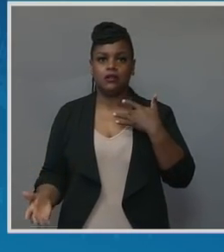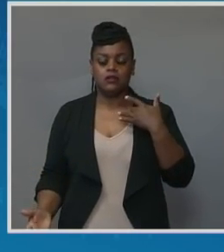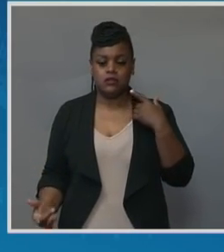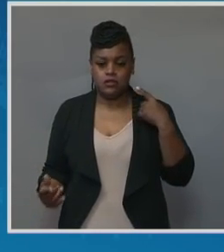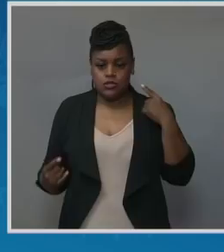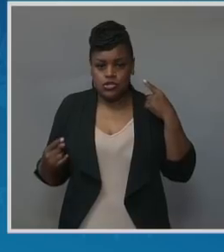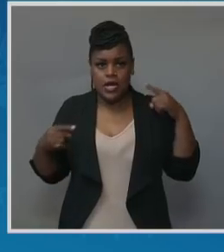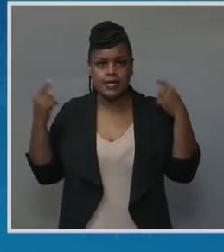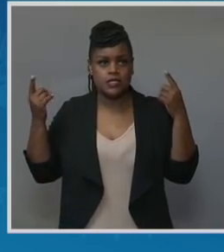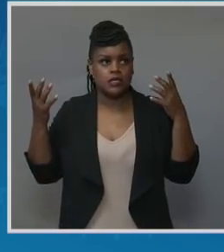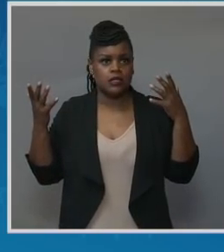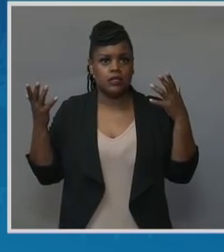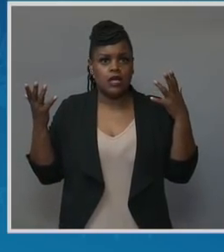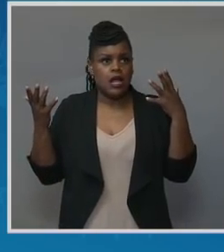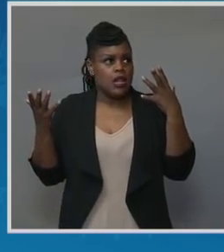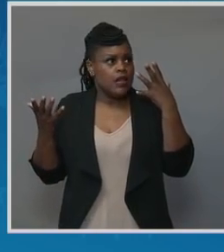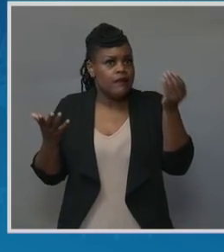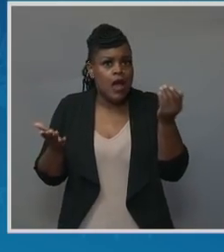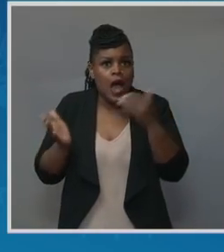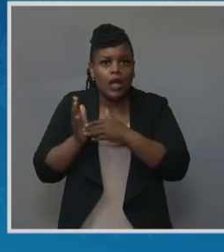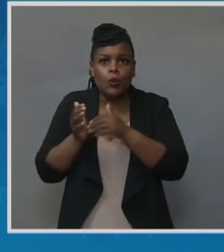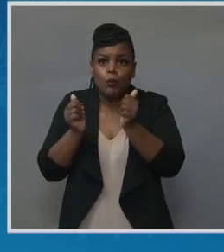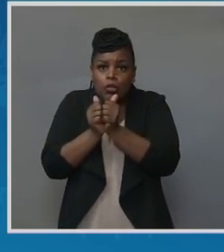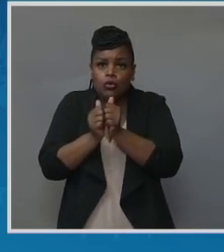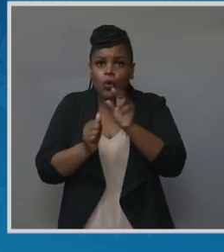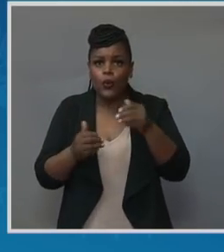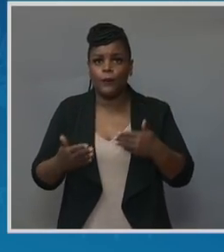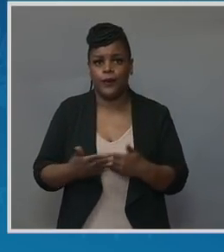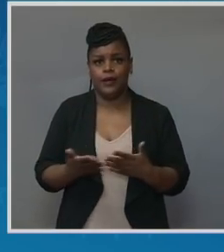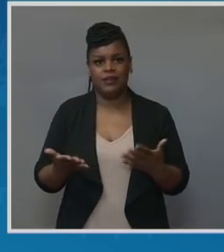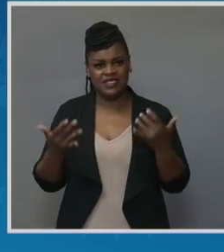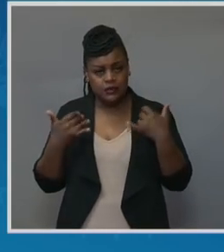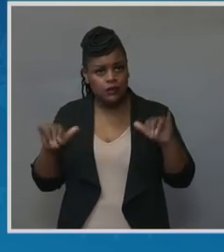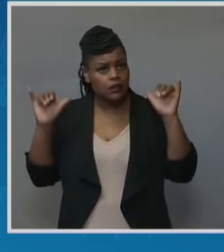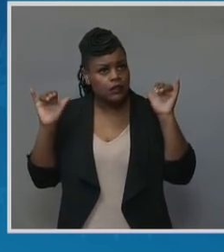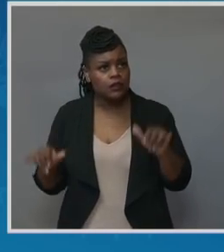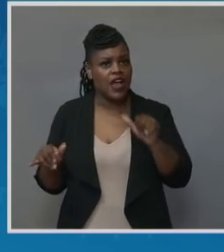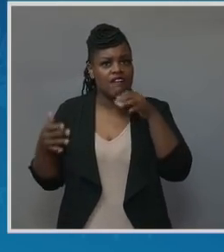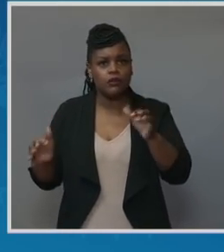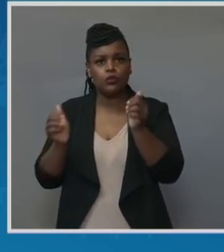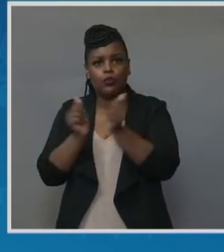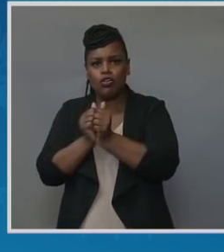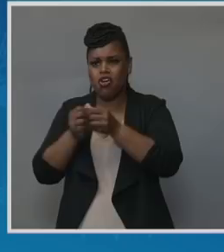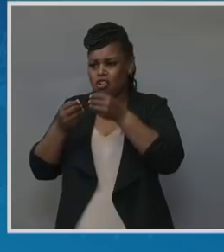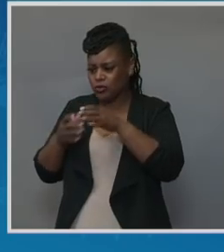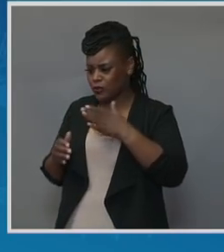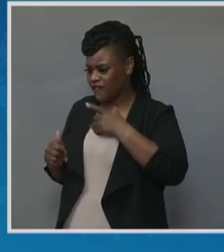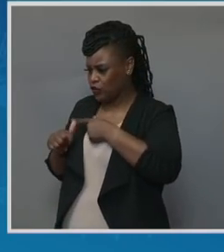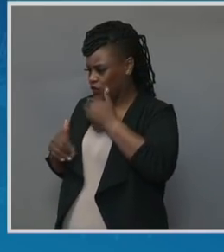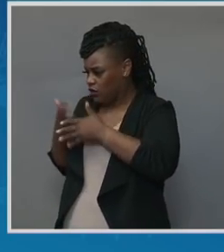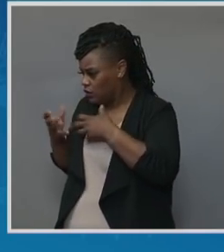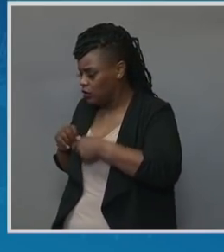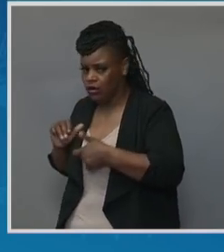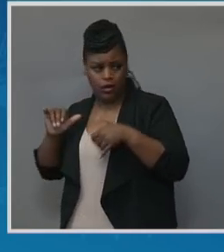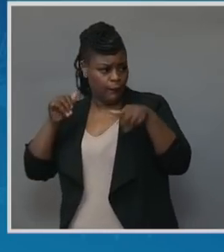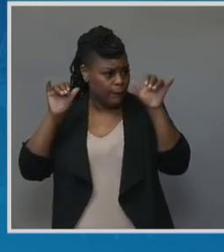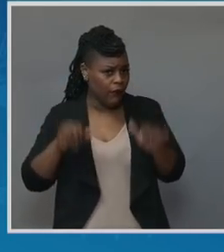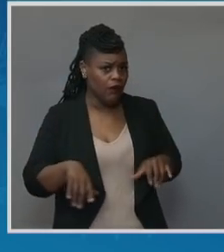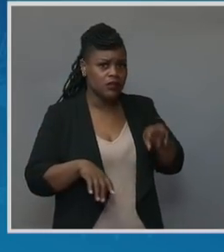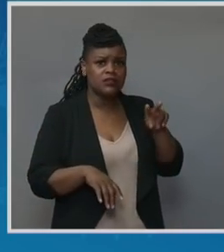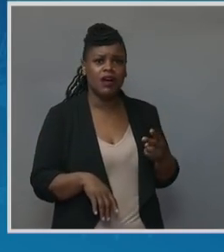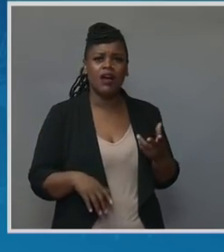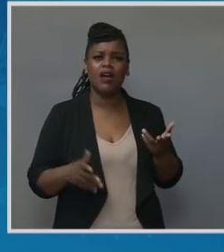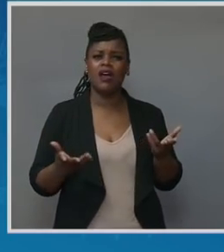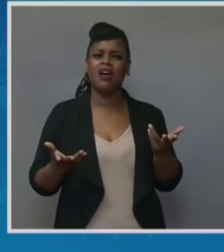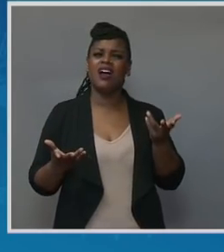empty-handed. I'm grieving the loss of my first son but also grieving this loss of my daughter, and I ended up, you know, going